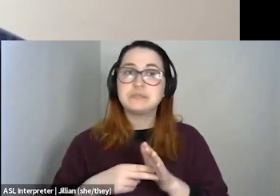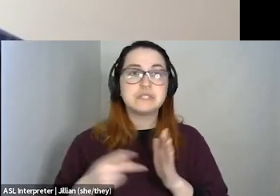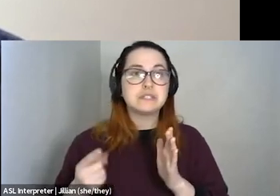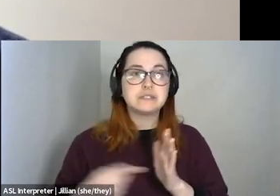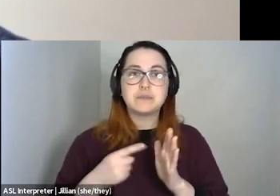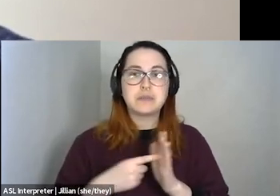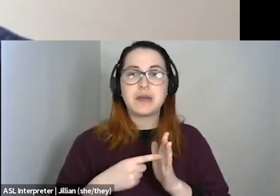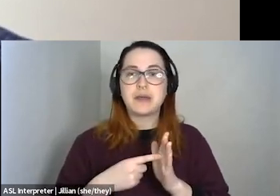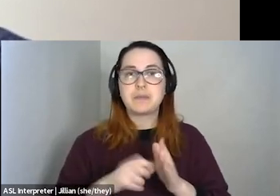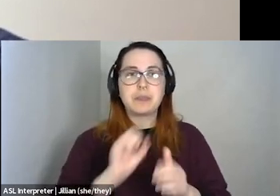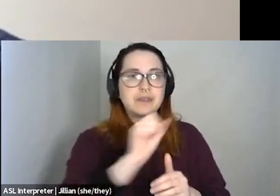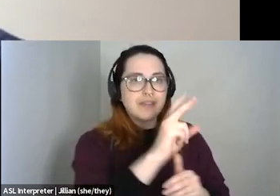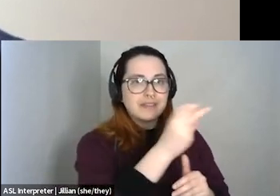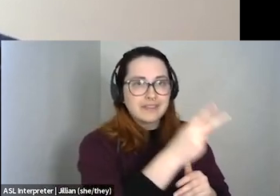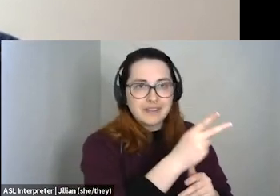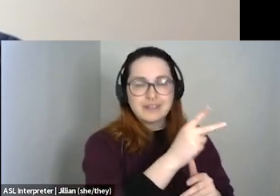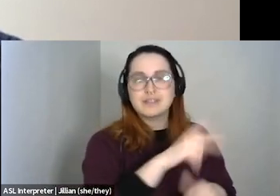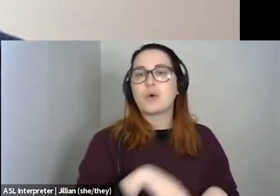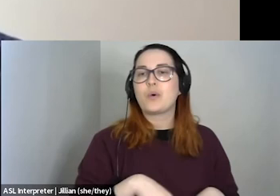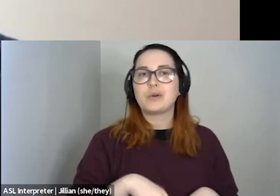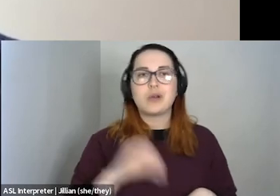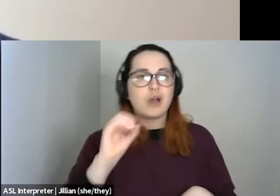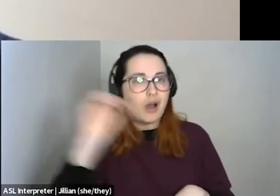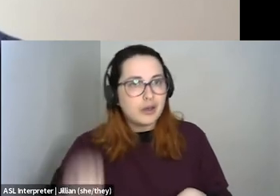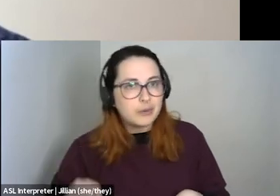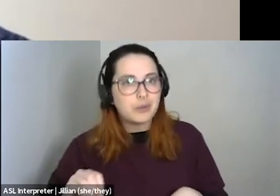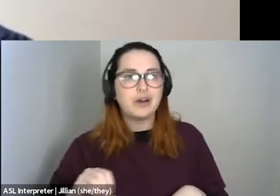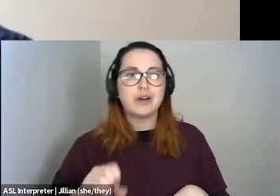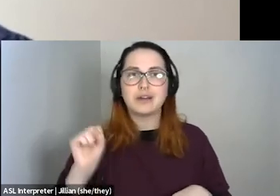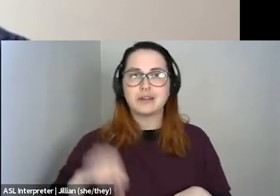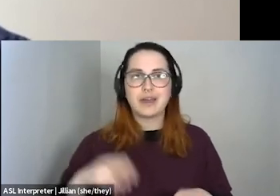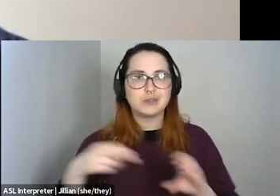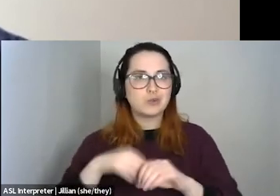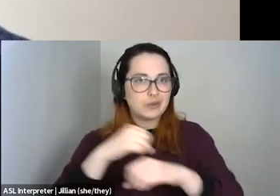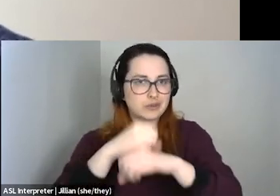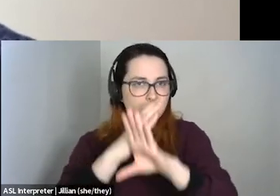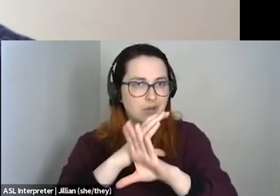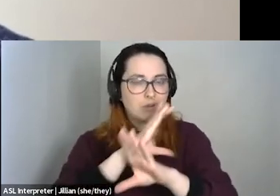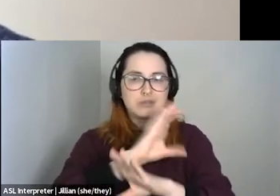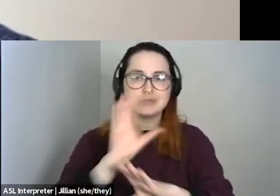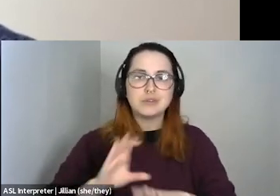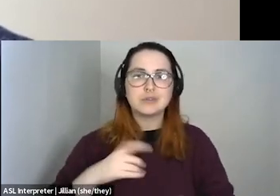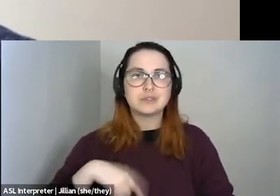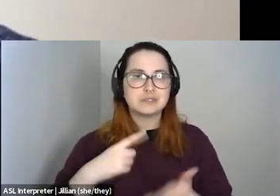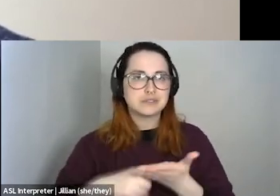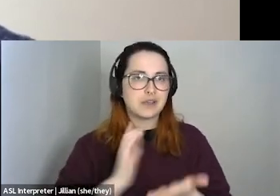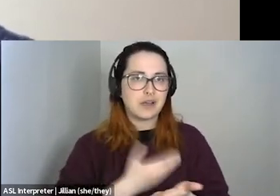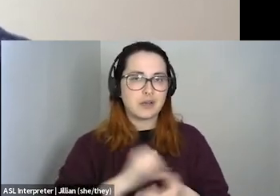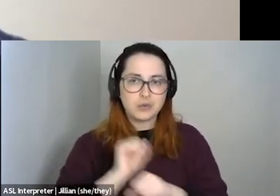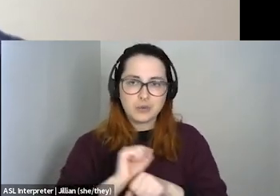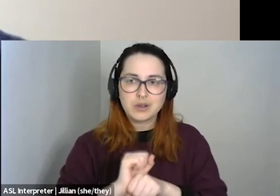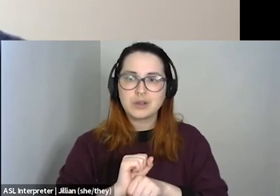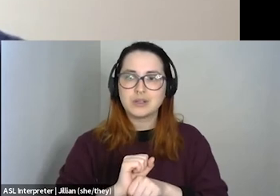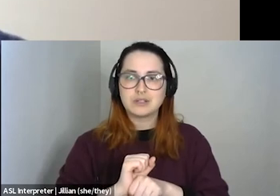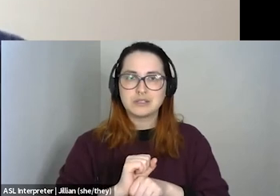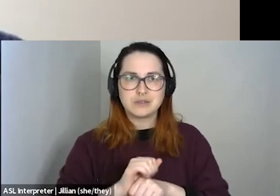Health and Planned Parenthood Ottawa and us and whoever has time to join the call. And we talk about, you our work and the similarities, you